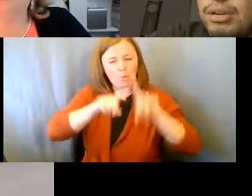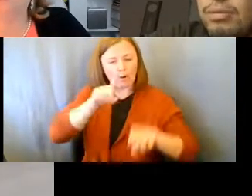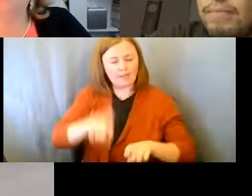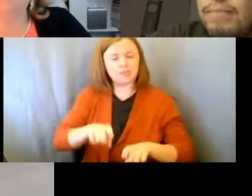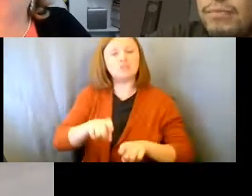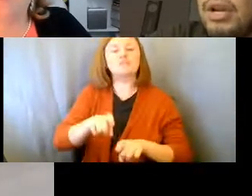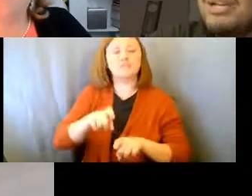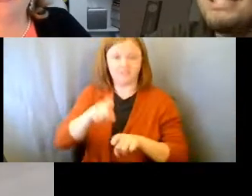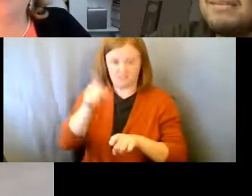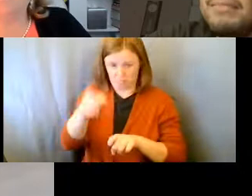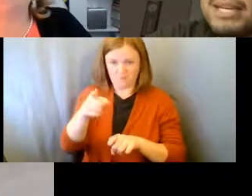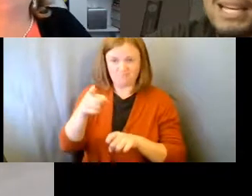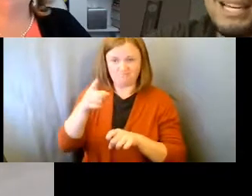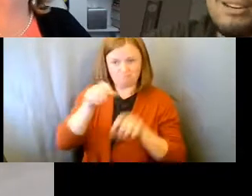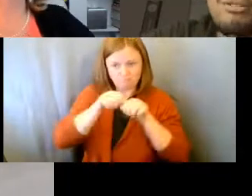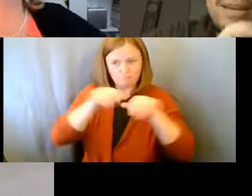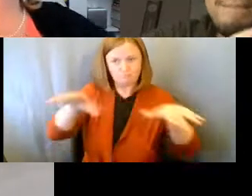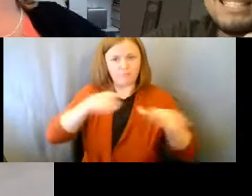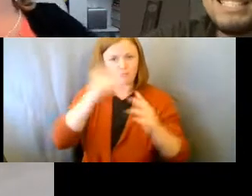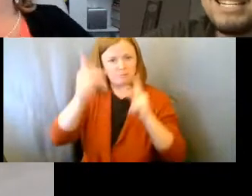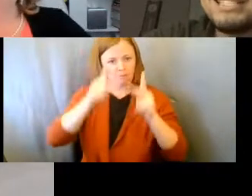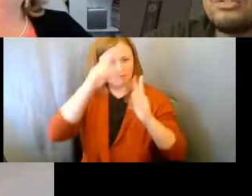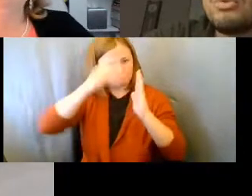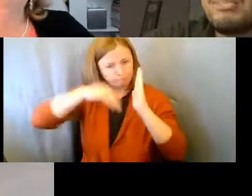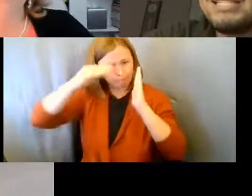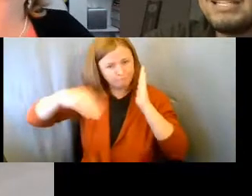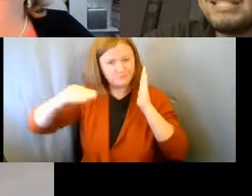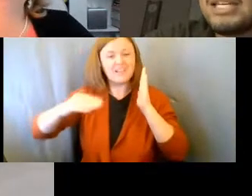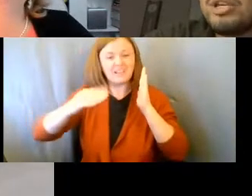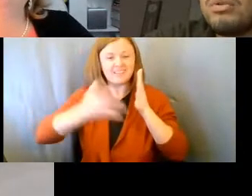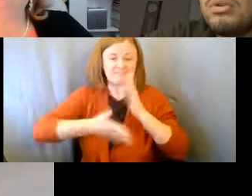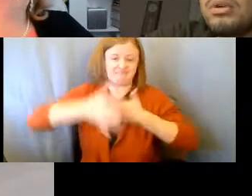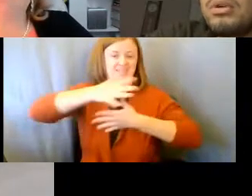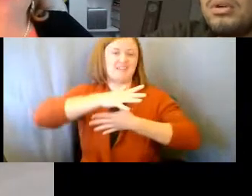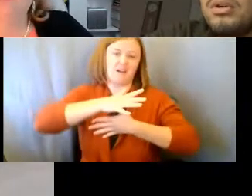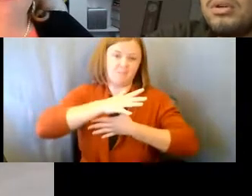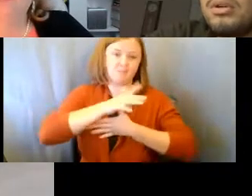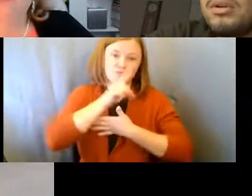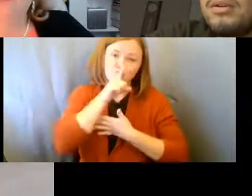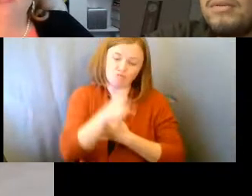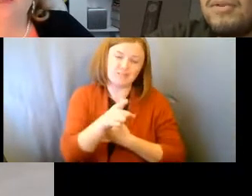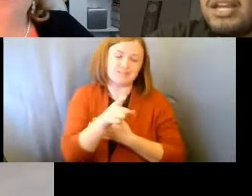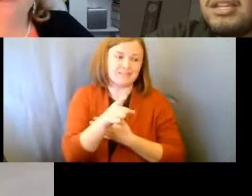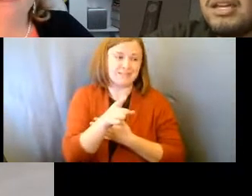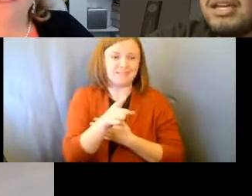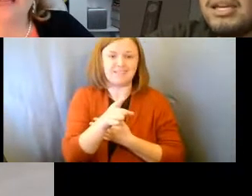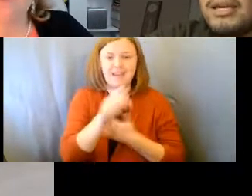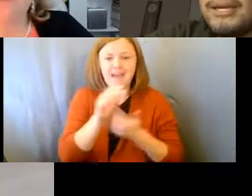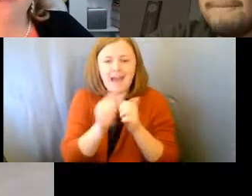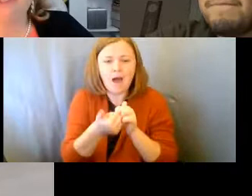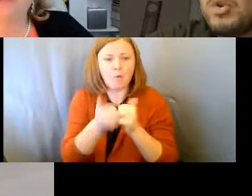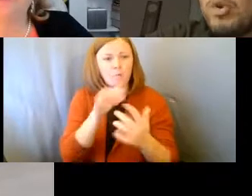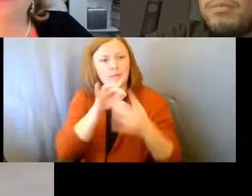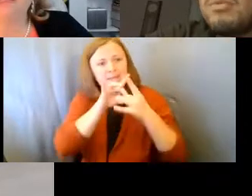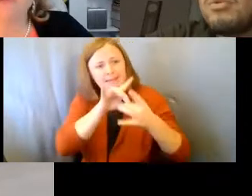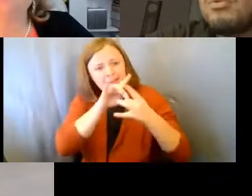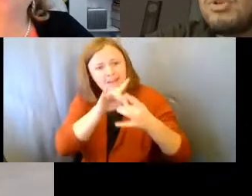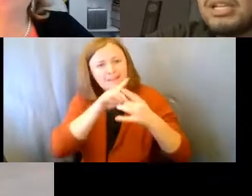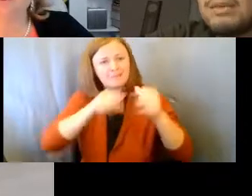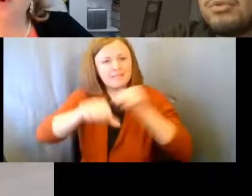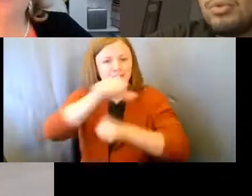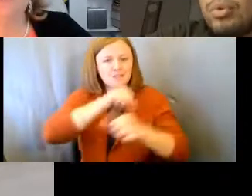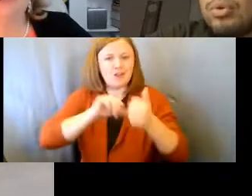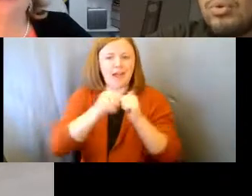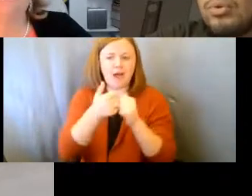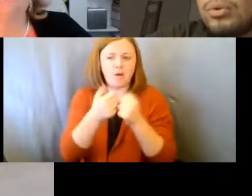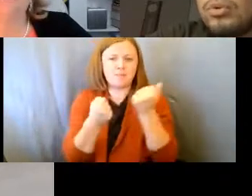came out the most, the part that came out the most was really about how do we connect with each other and how